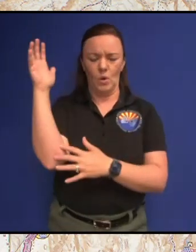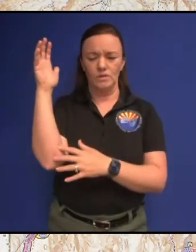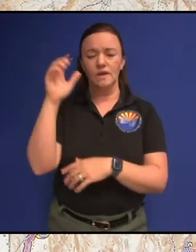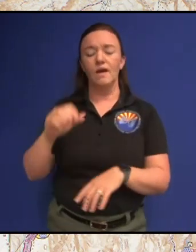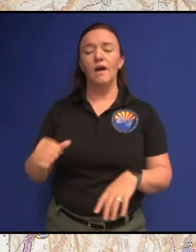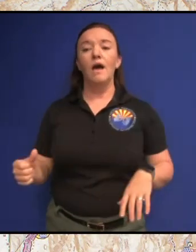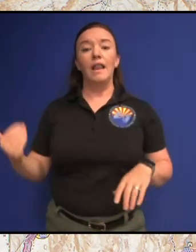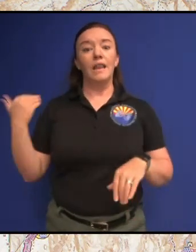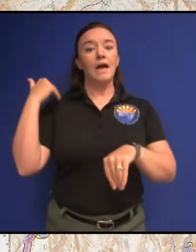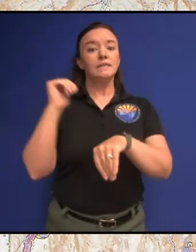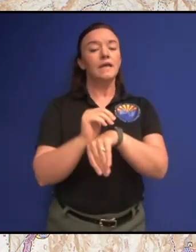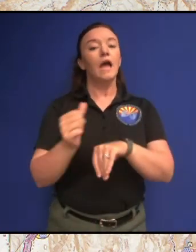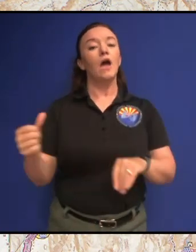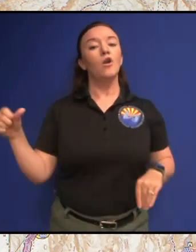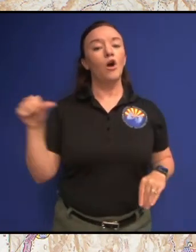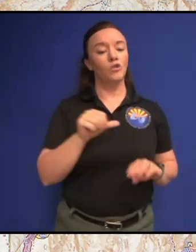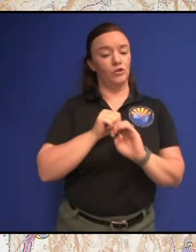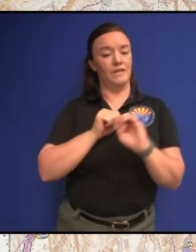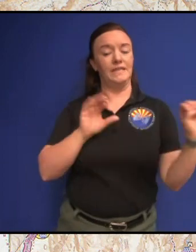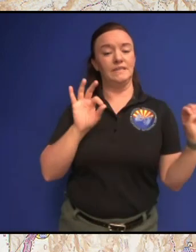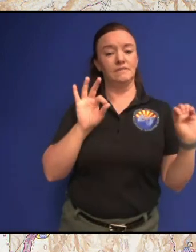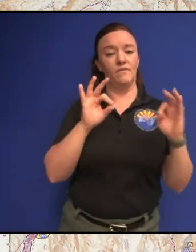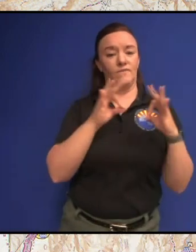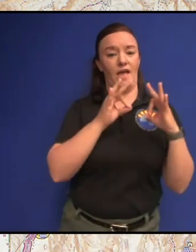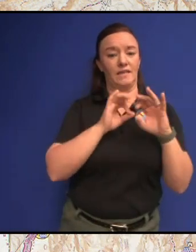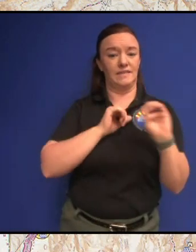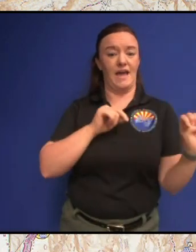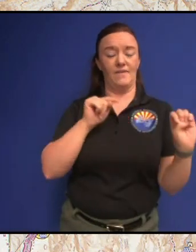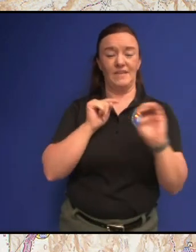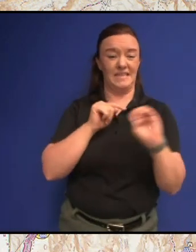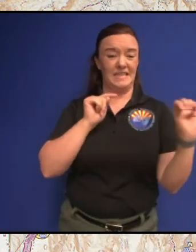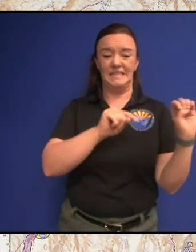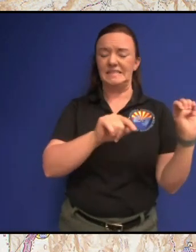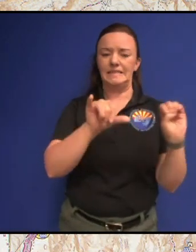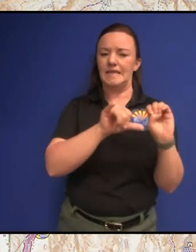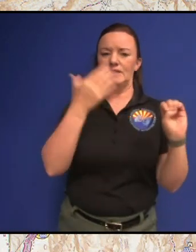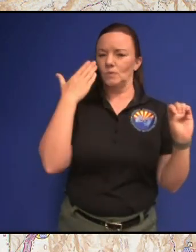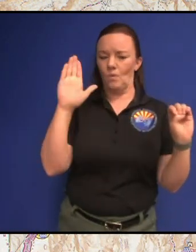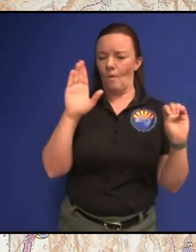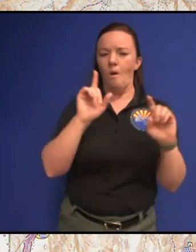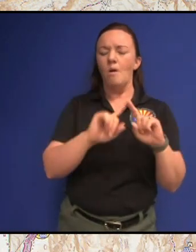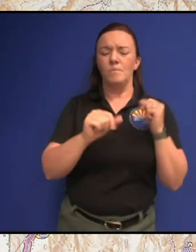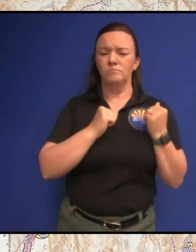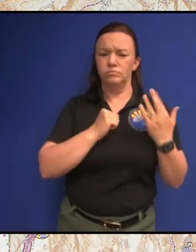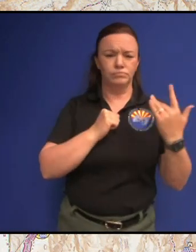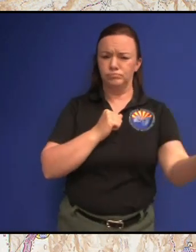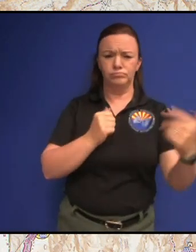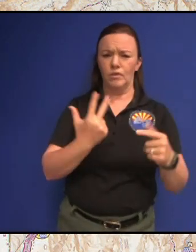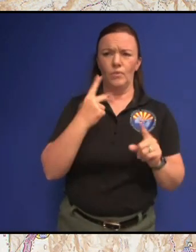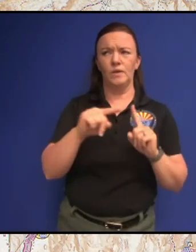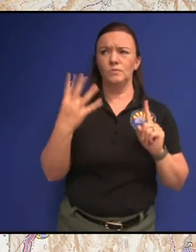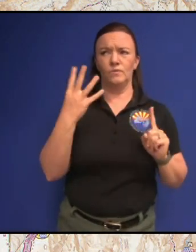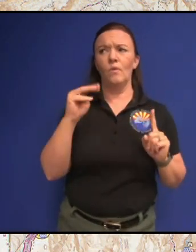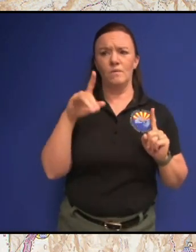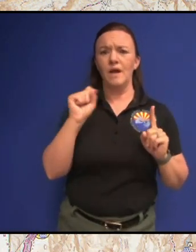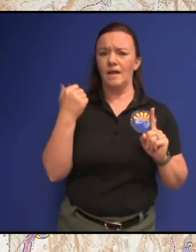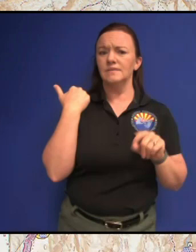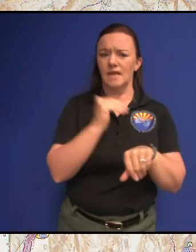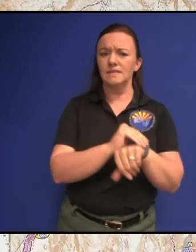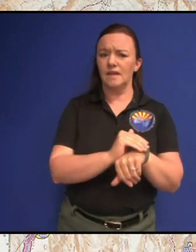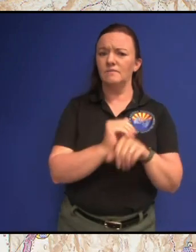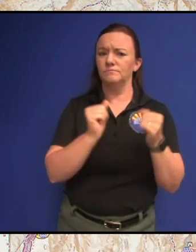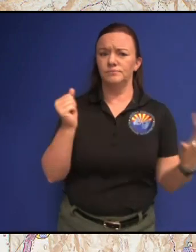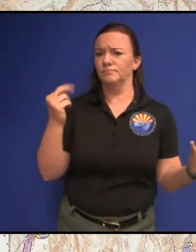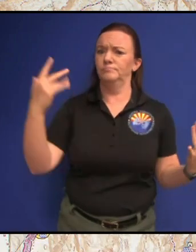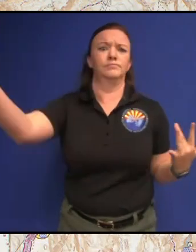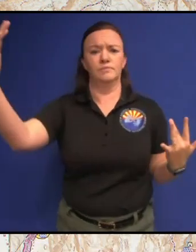night I used to flagstaff that we're not sure the size but it ran at least three or four miles so we know what